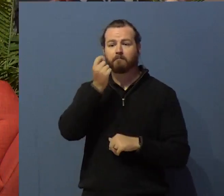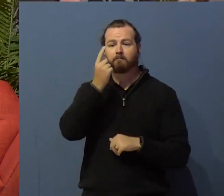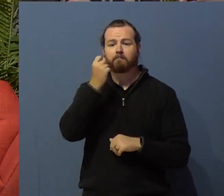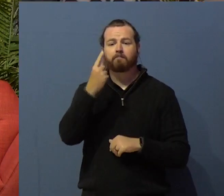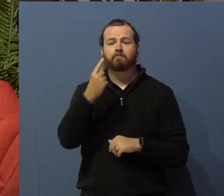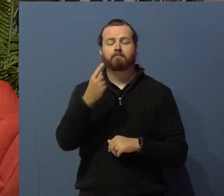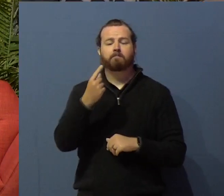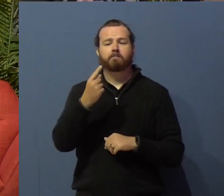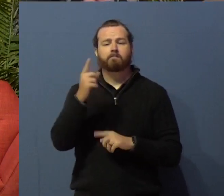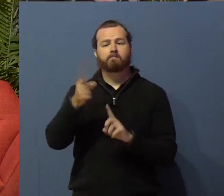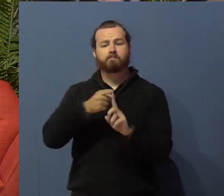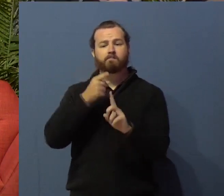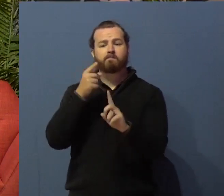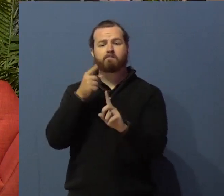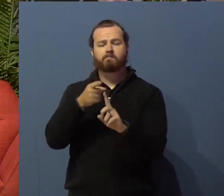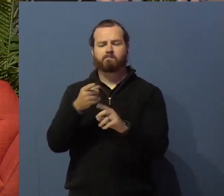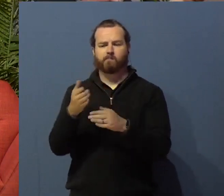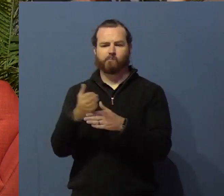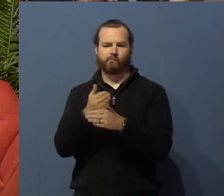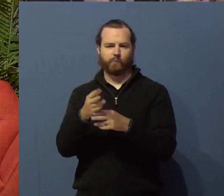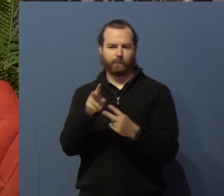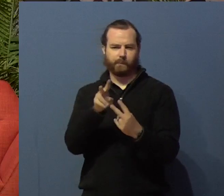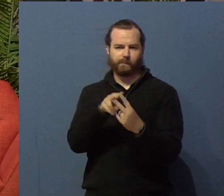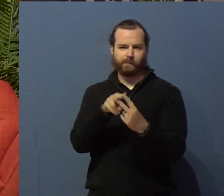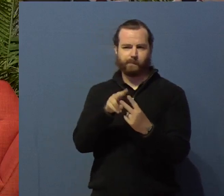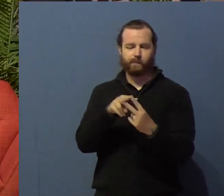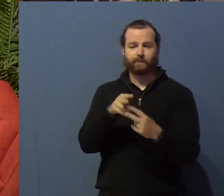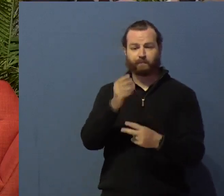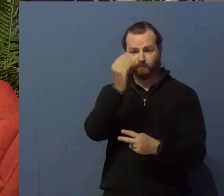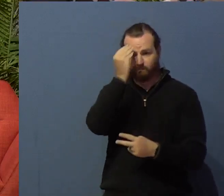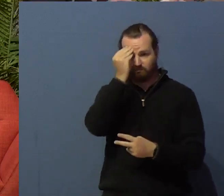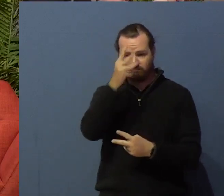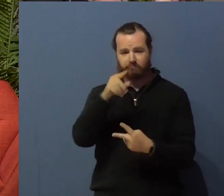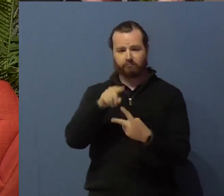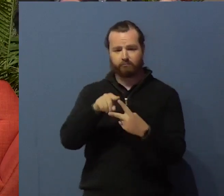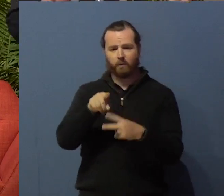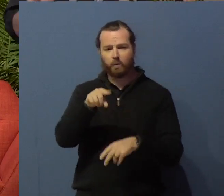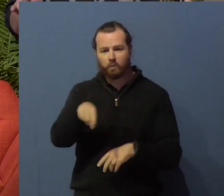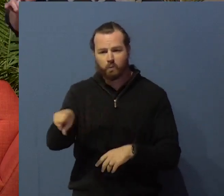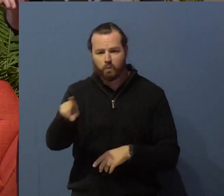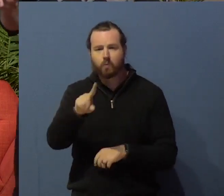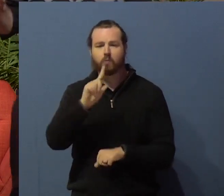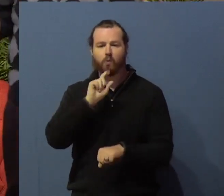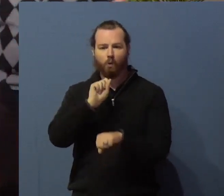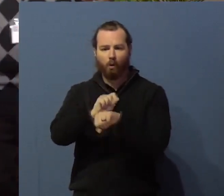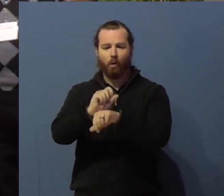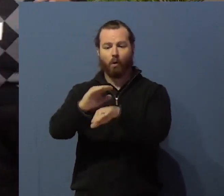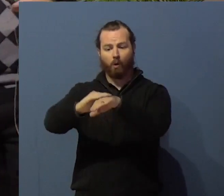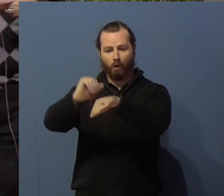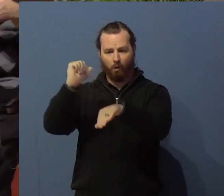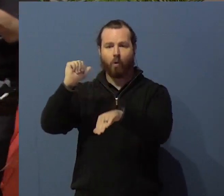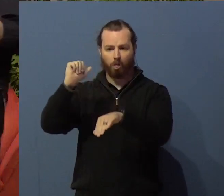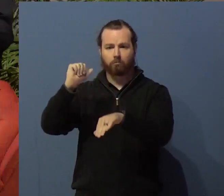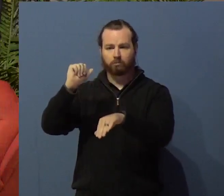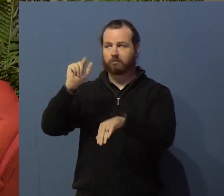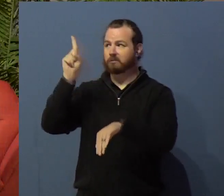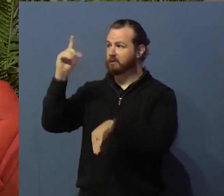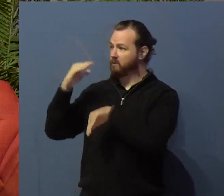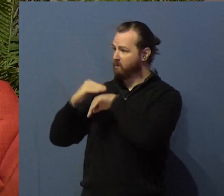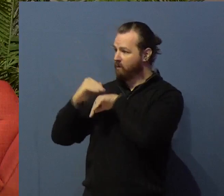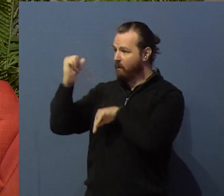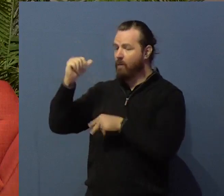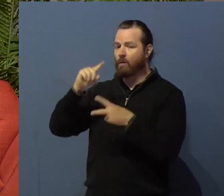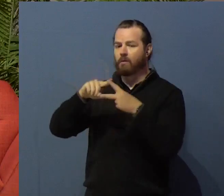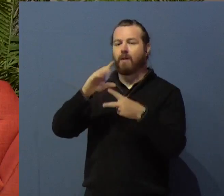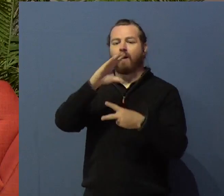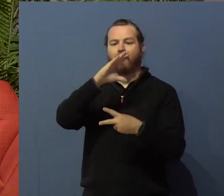God calls you and he equips you. He doesn't call you according to your abilities. doesn't call you certainly according